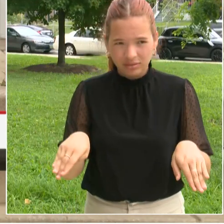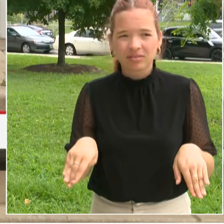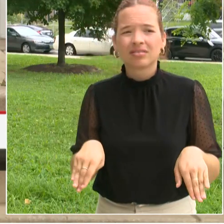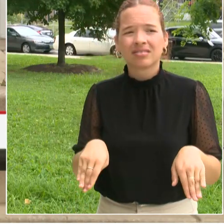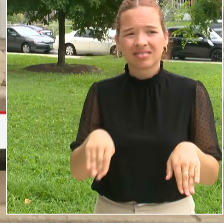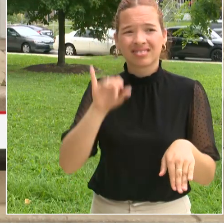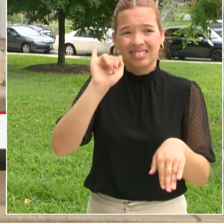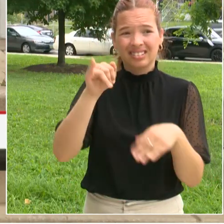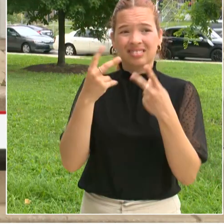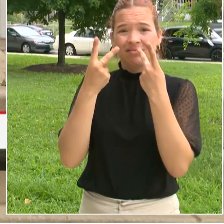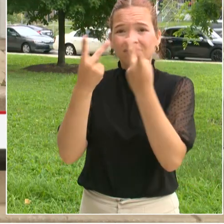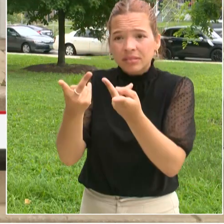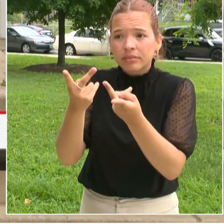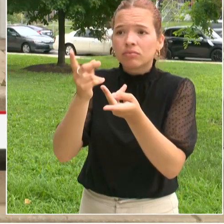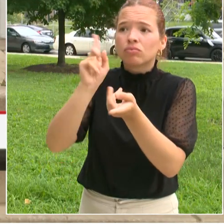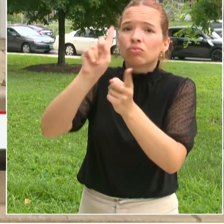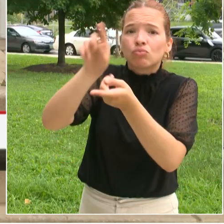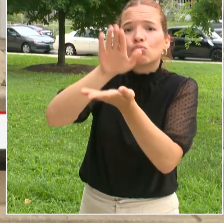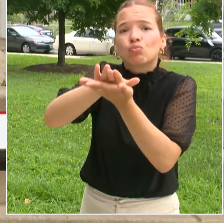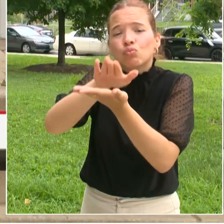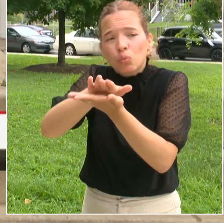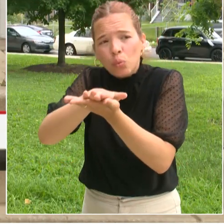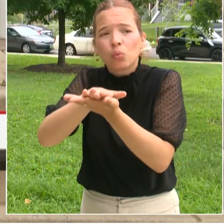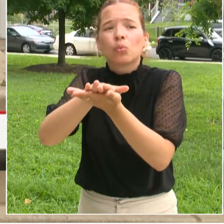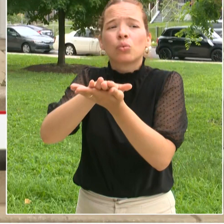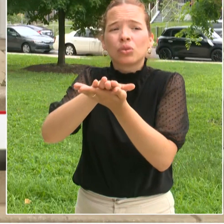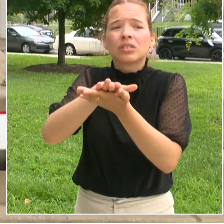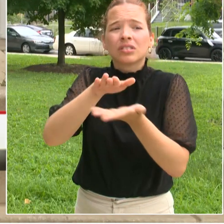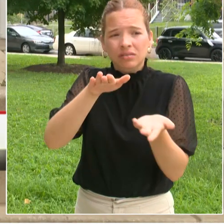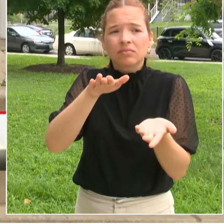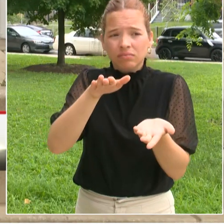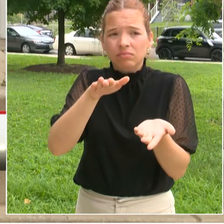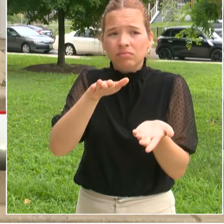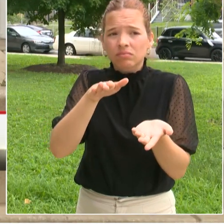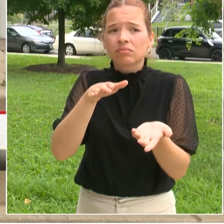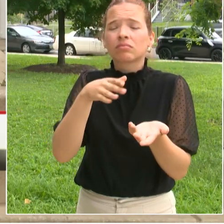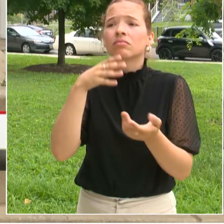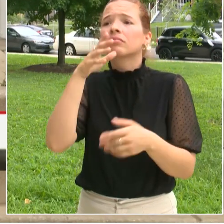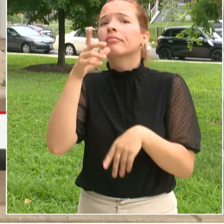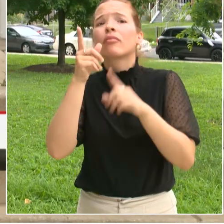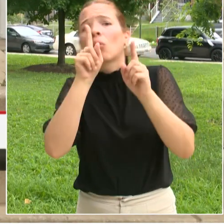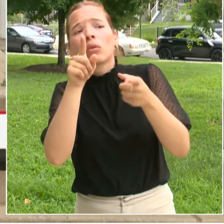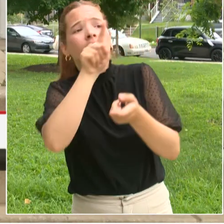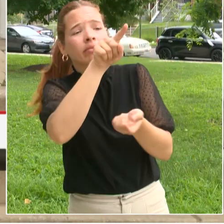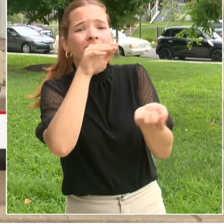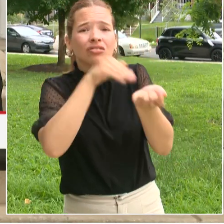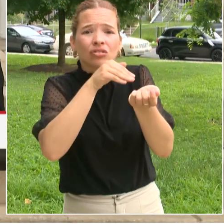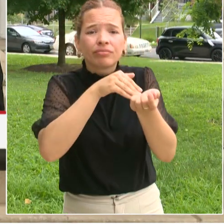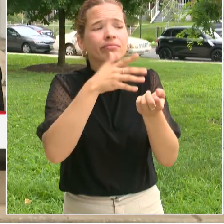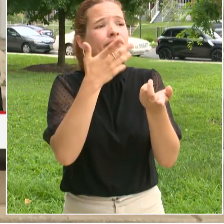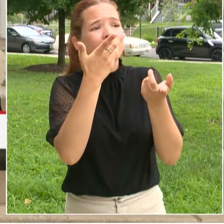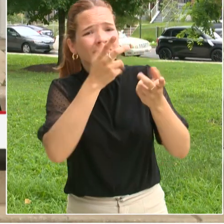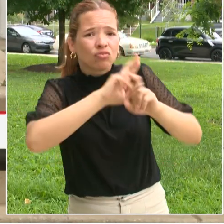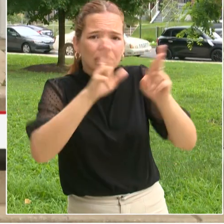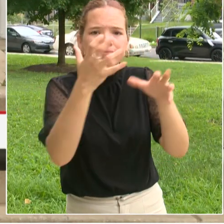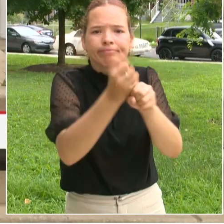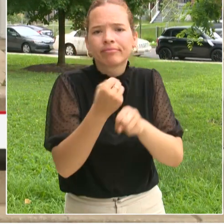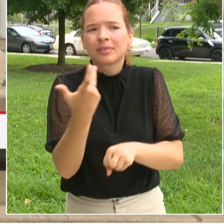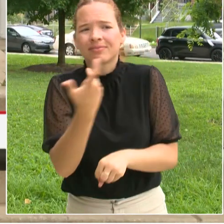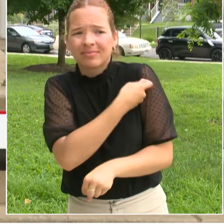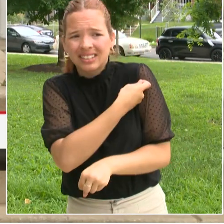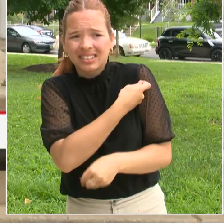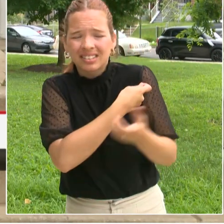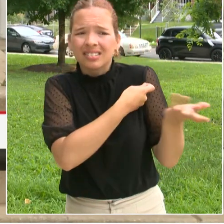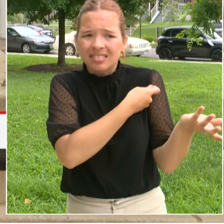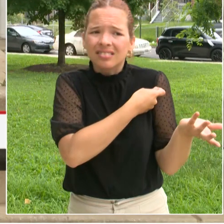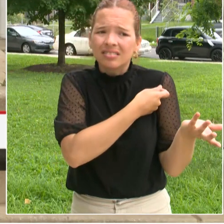to make sure that all of our children receive the immunizations they need to stay safe and healthy because our children belong in school with their friends and their teachers